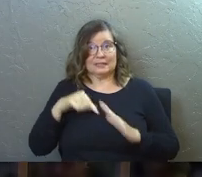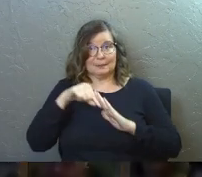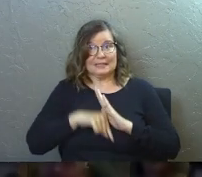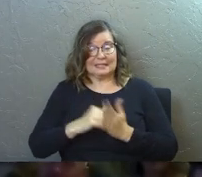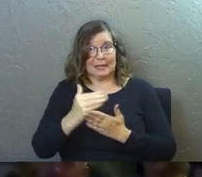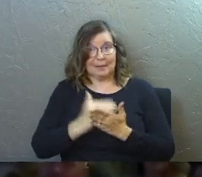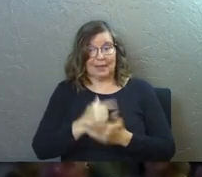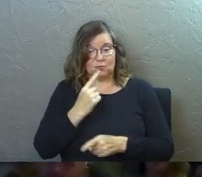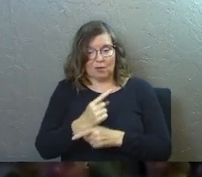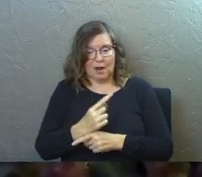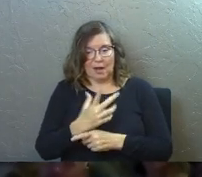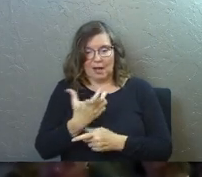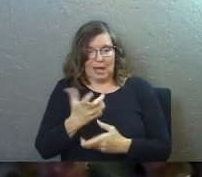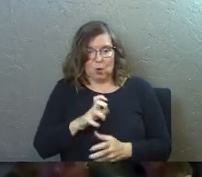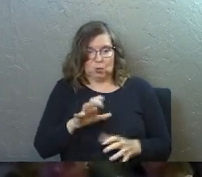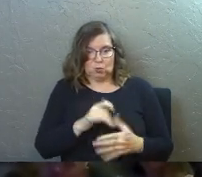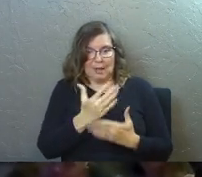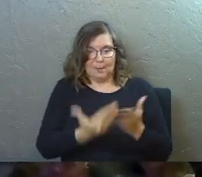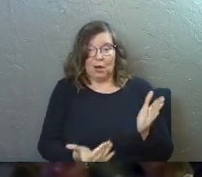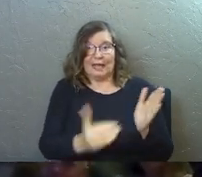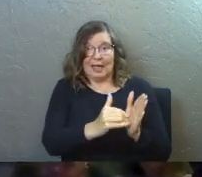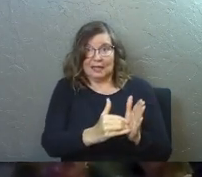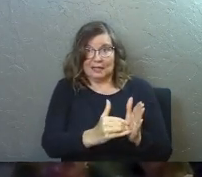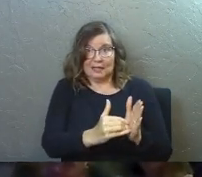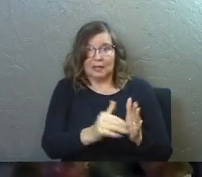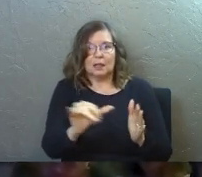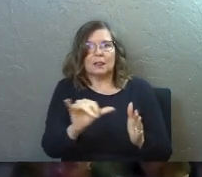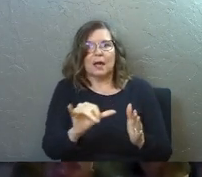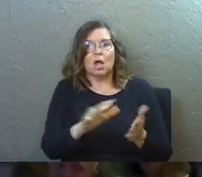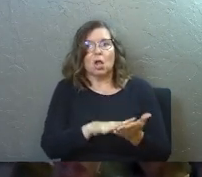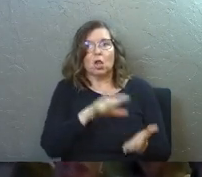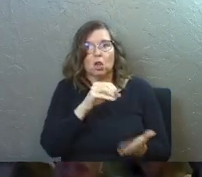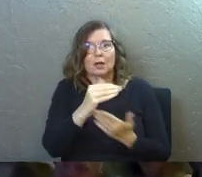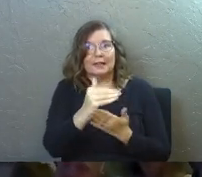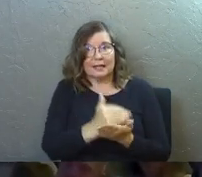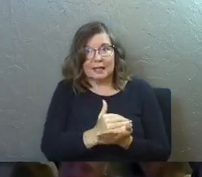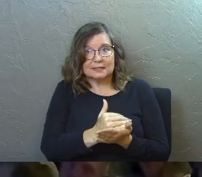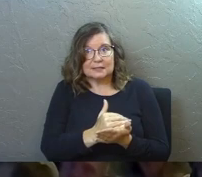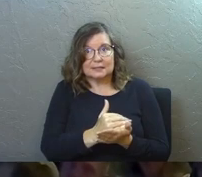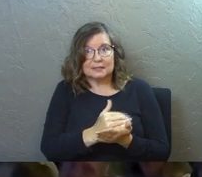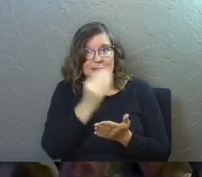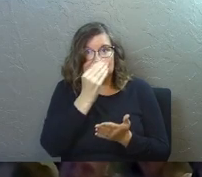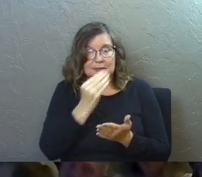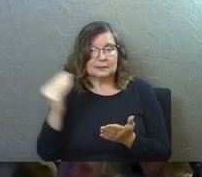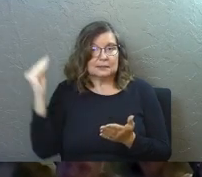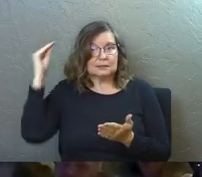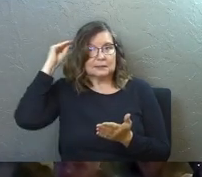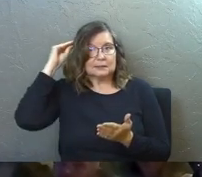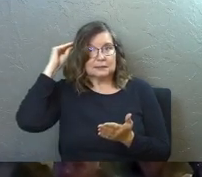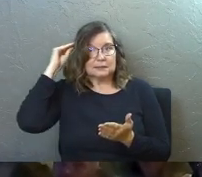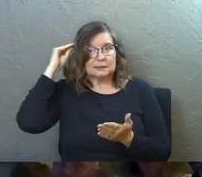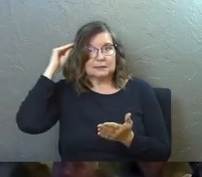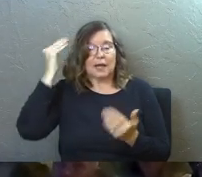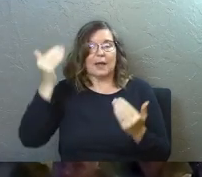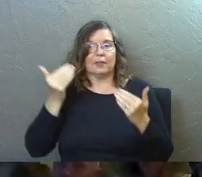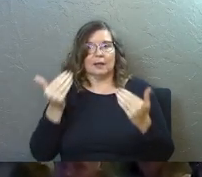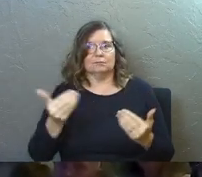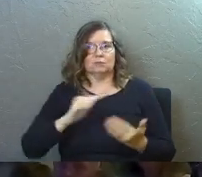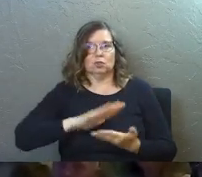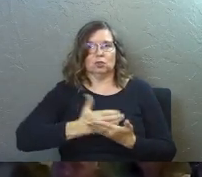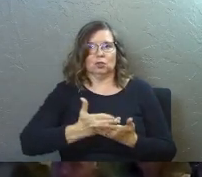a deep lesson. Right? Like I don't want to do that part again. Like learn the lesson and get back to it.